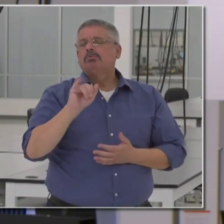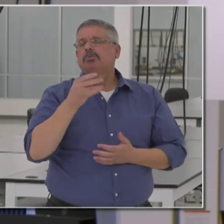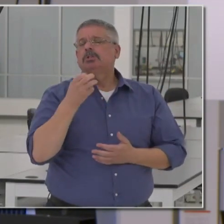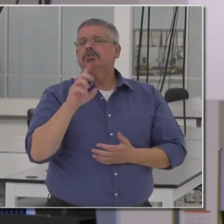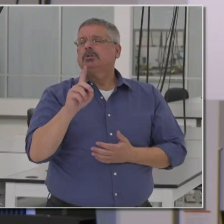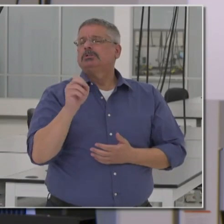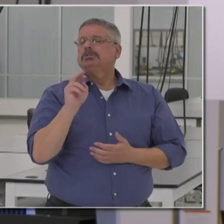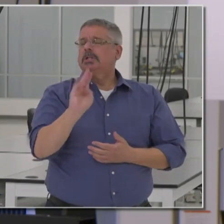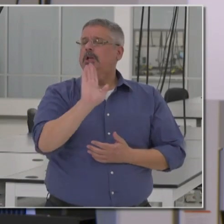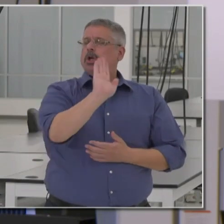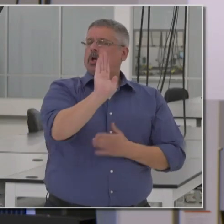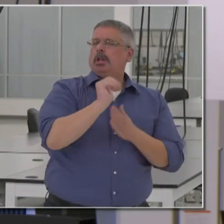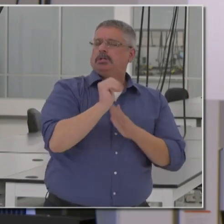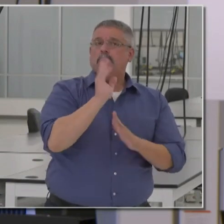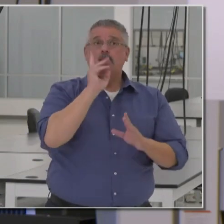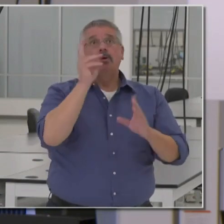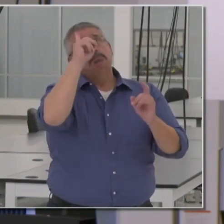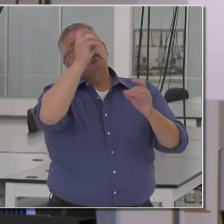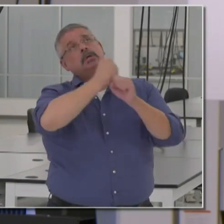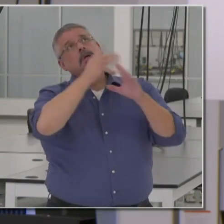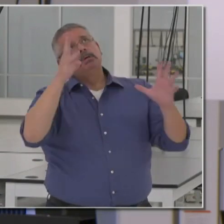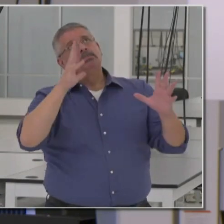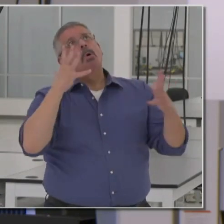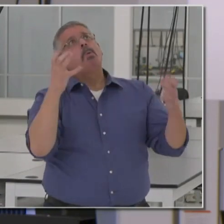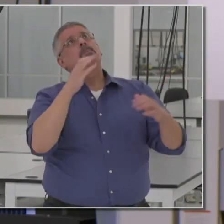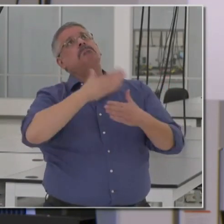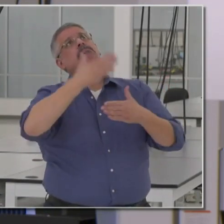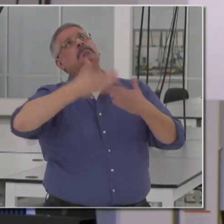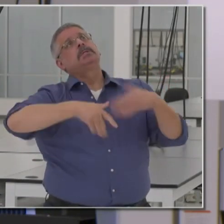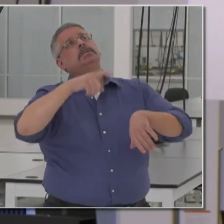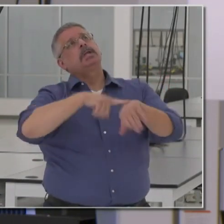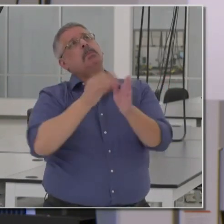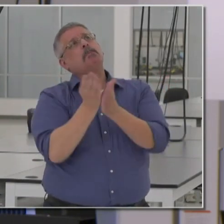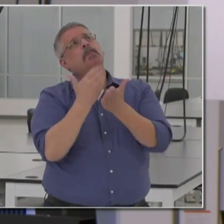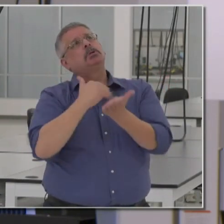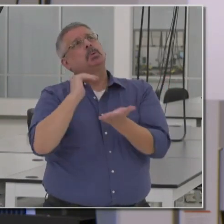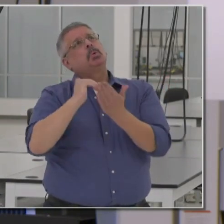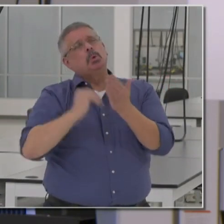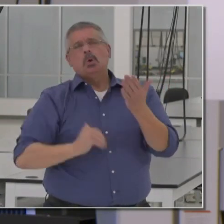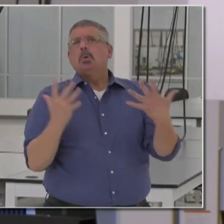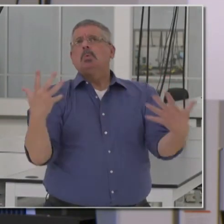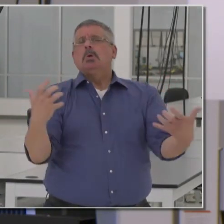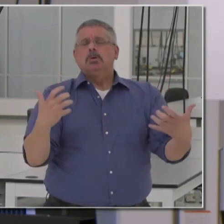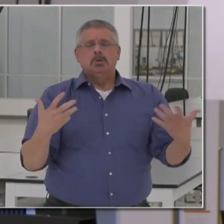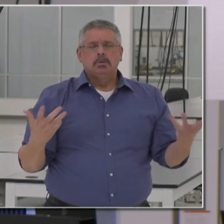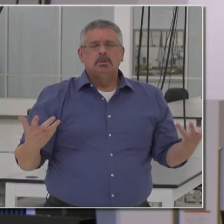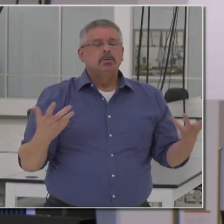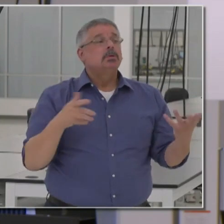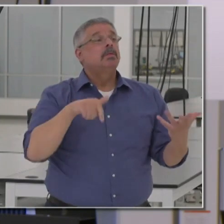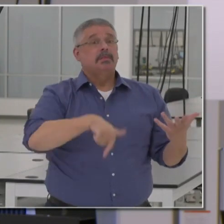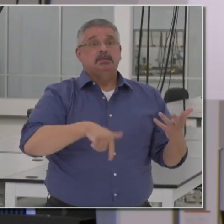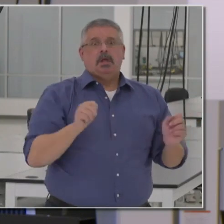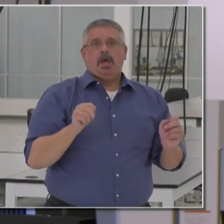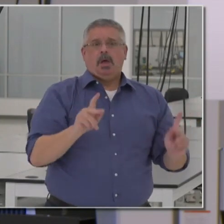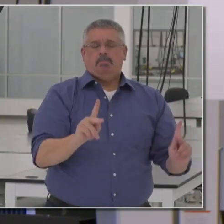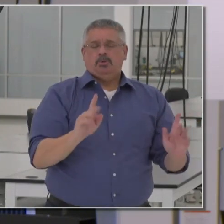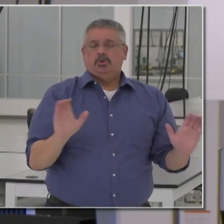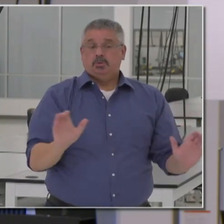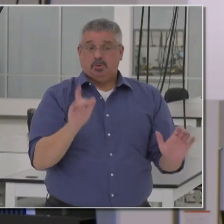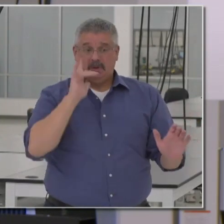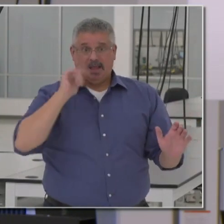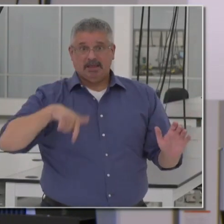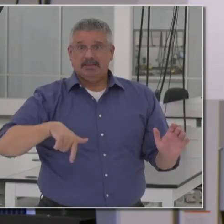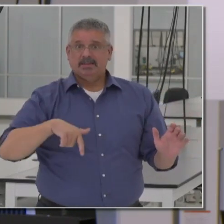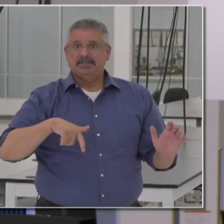leadership and her vision to get this done on time and under budget. Uh, but really the, uh, opportunity to do something like